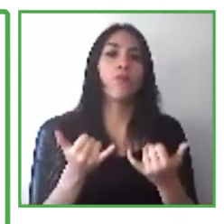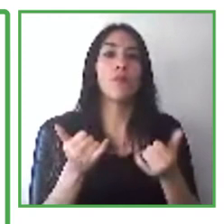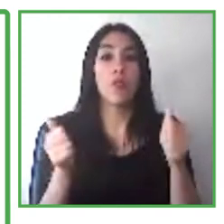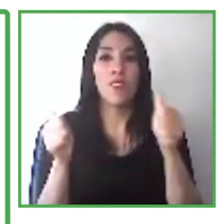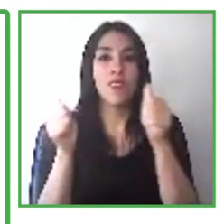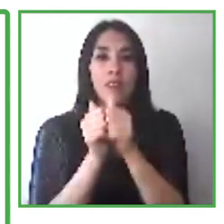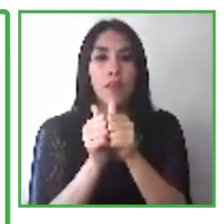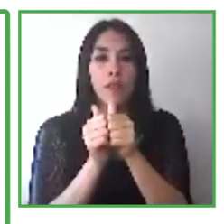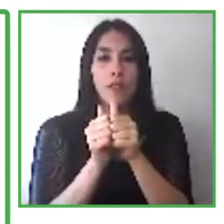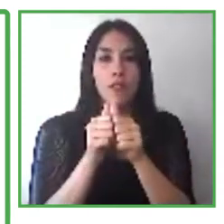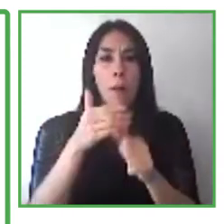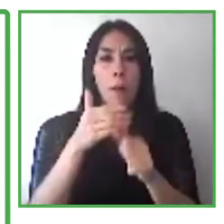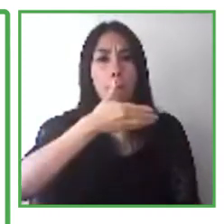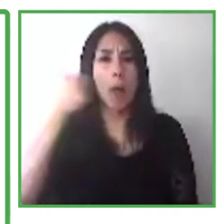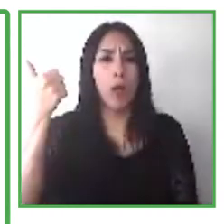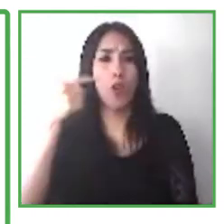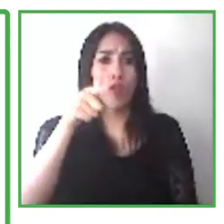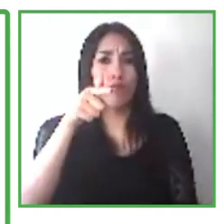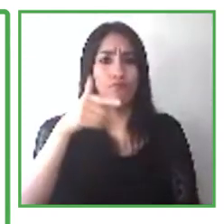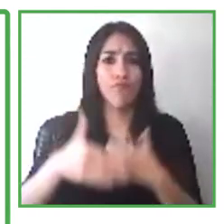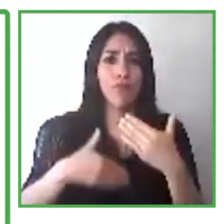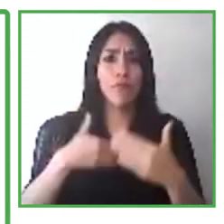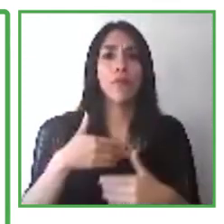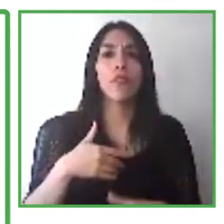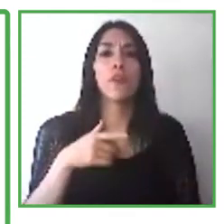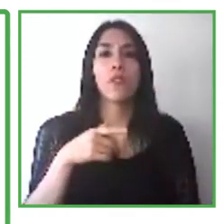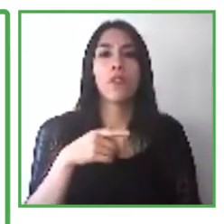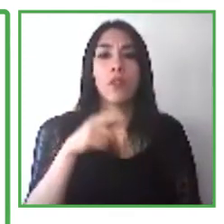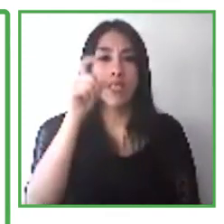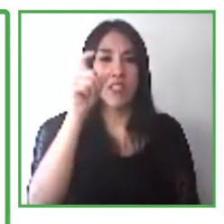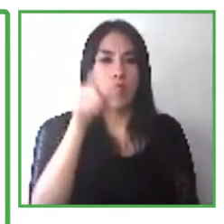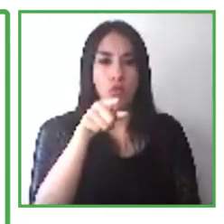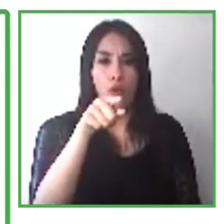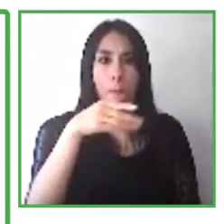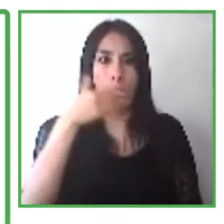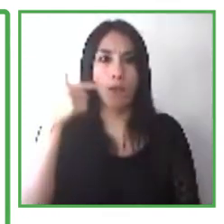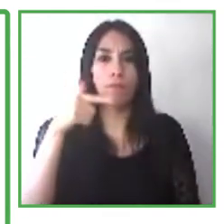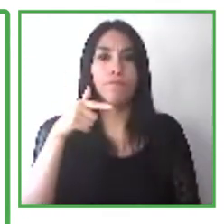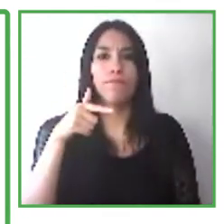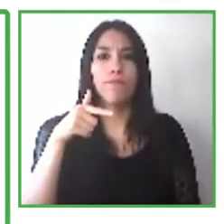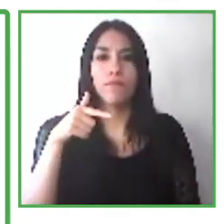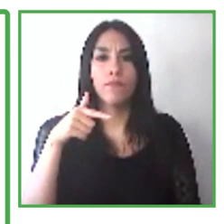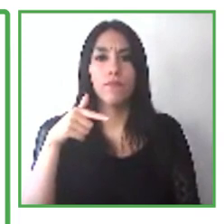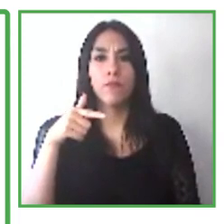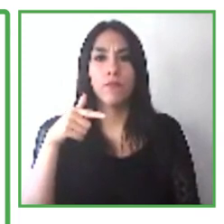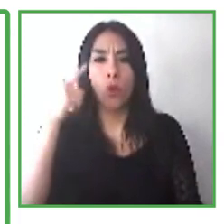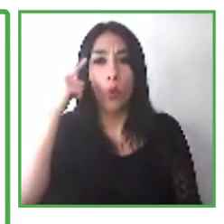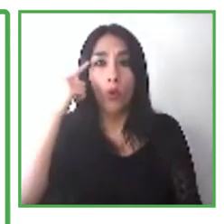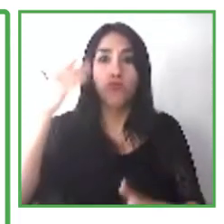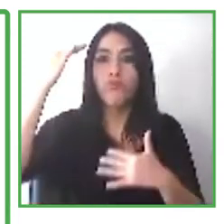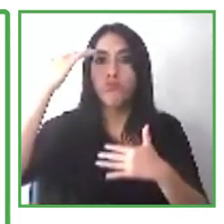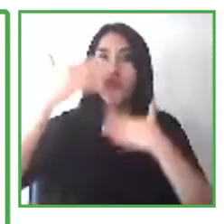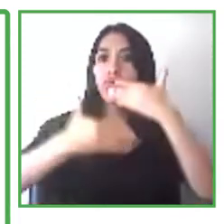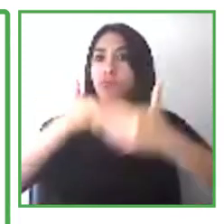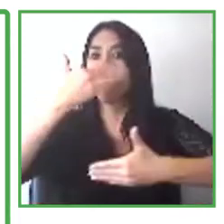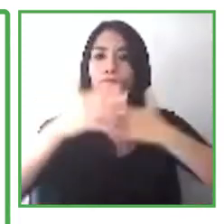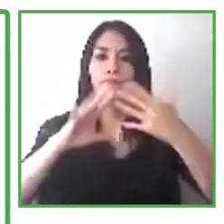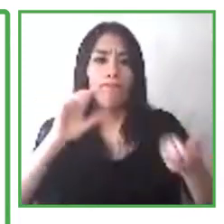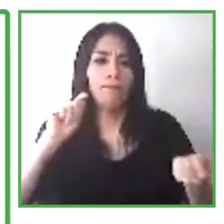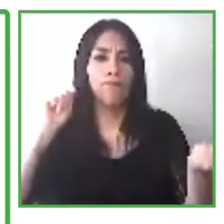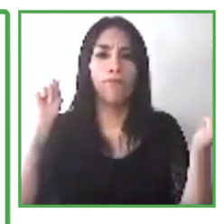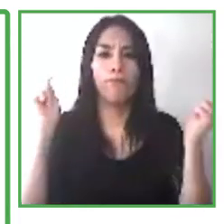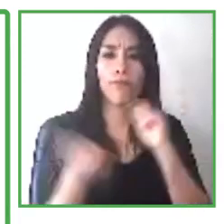skilling initiative, the global regional skilling initiative, which focuses on bringing up-skilling and re-skilling